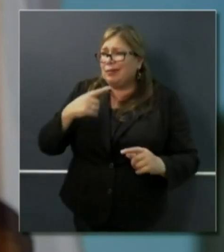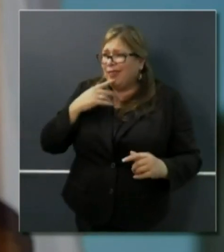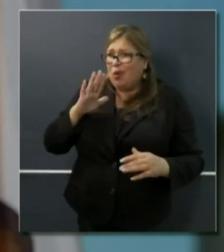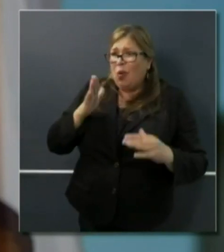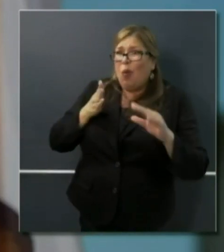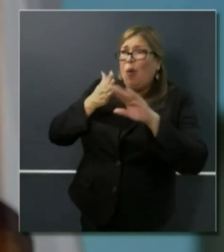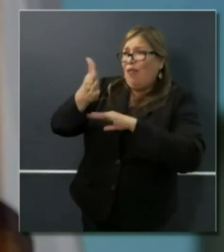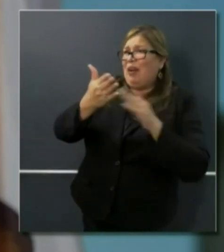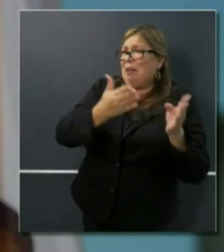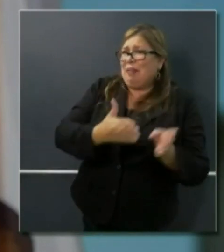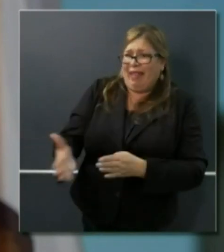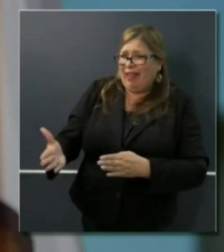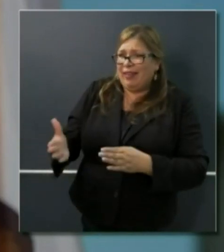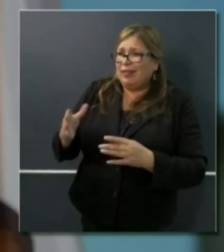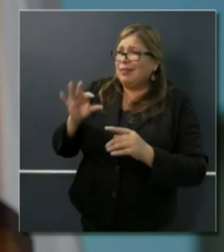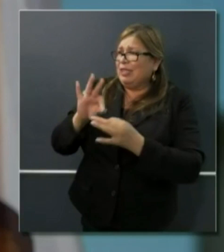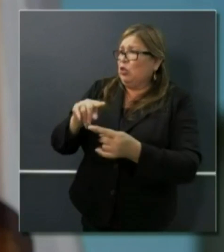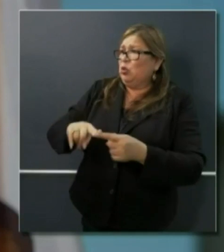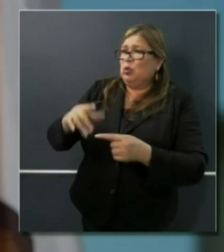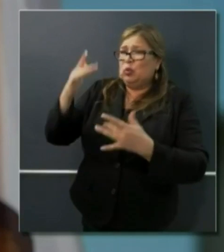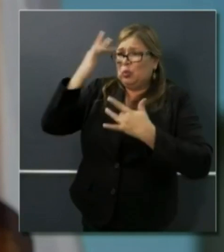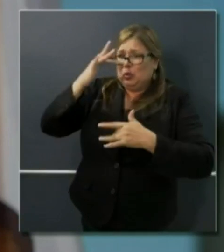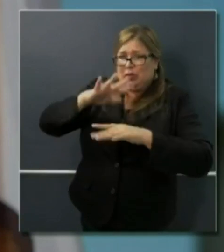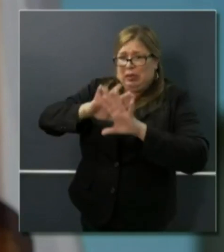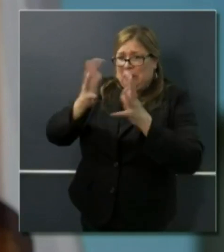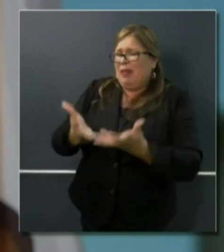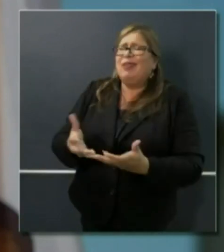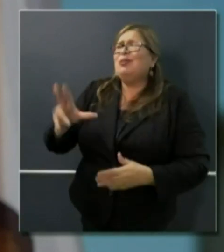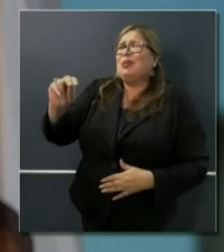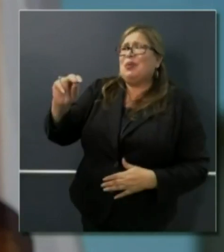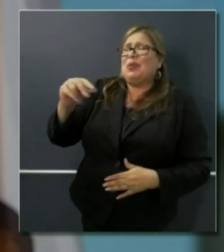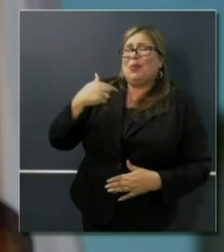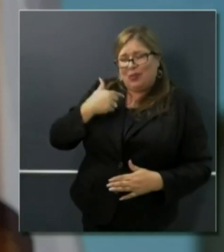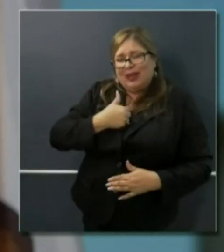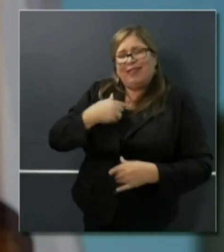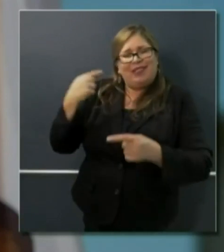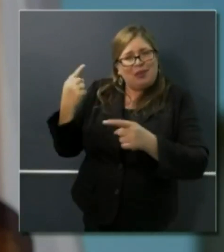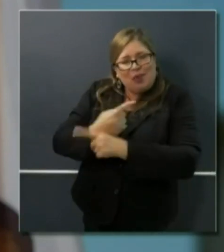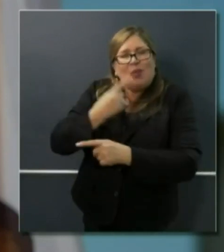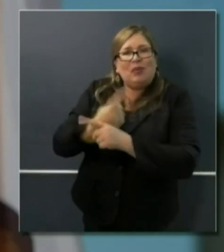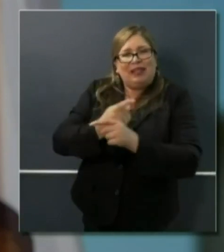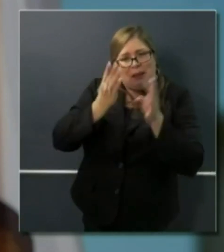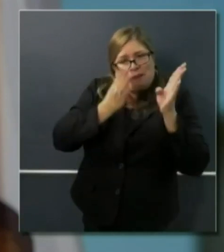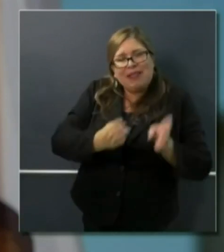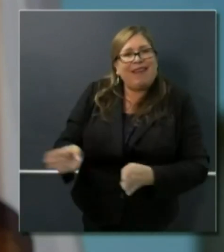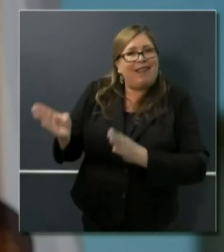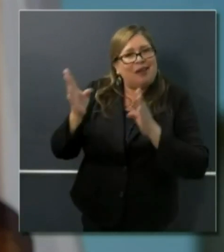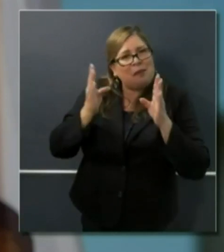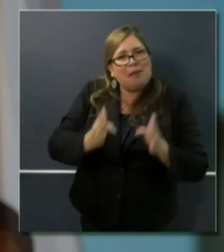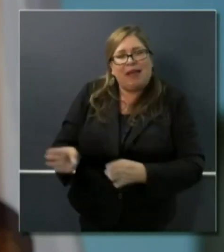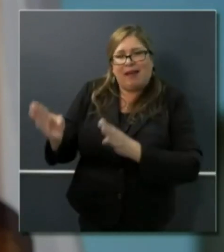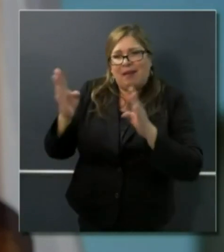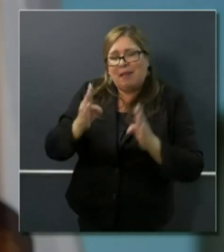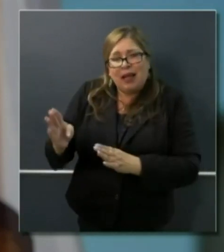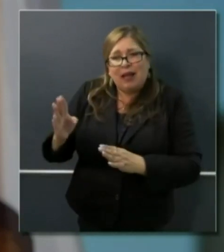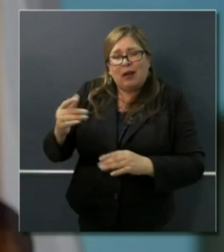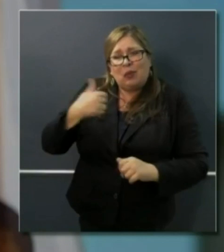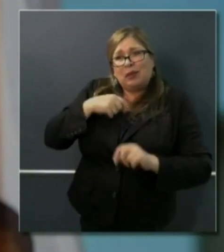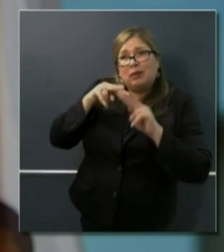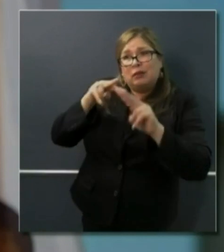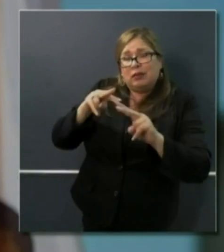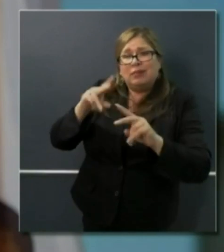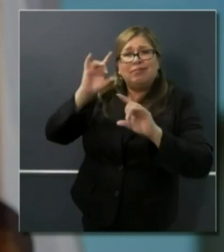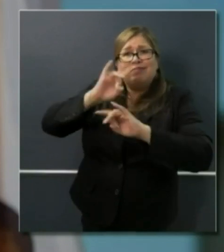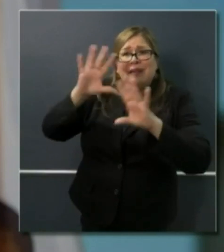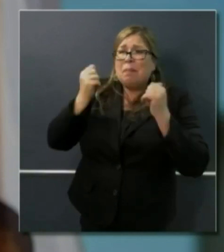applies. I think we are appropriately planning. We have been appropriately planning in this surge phase